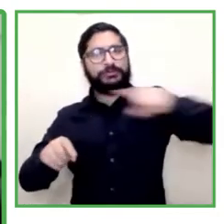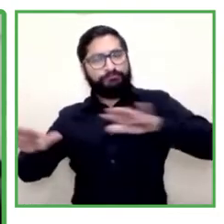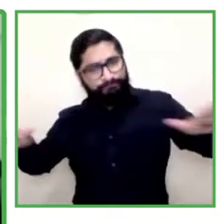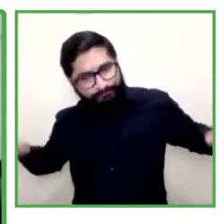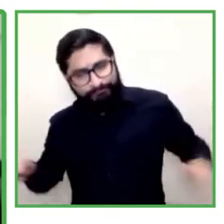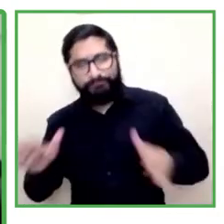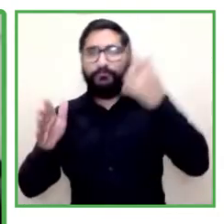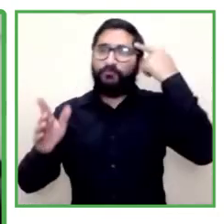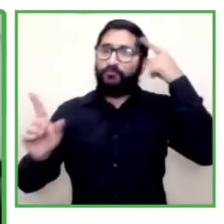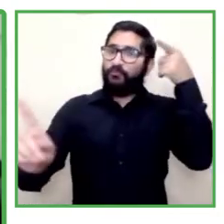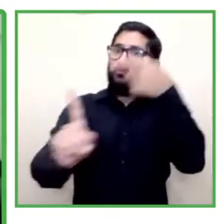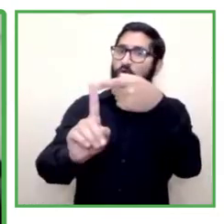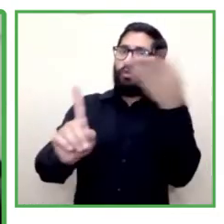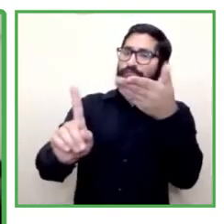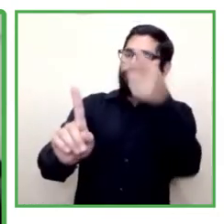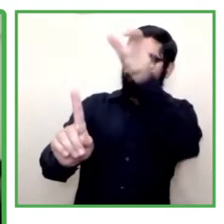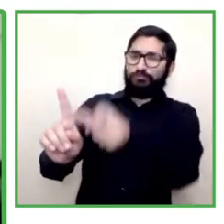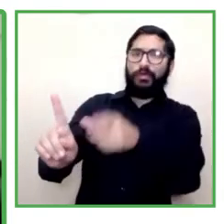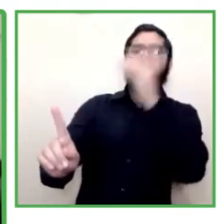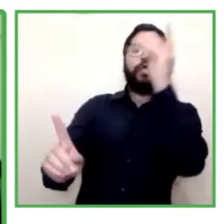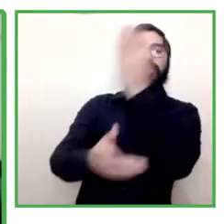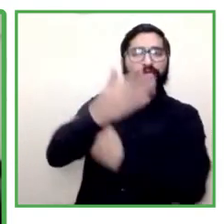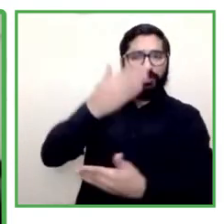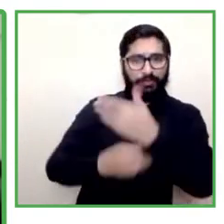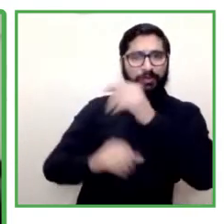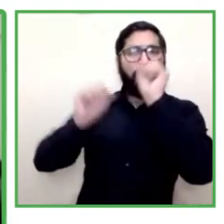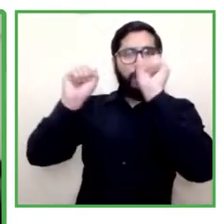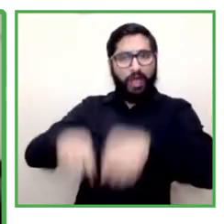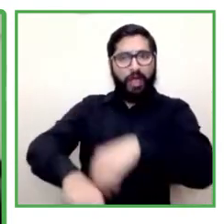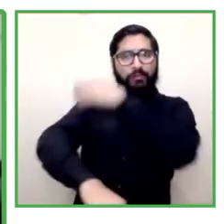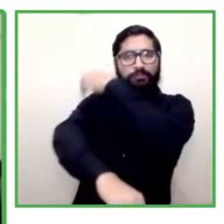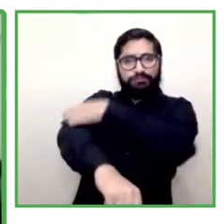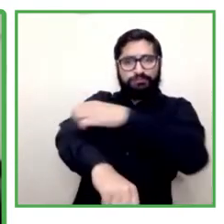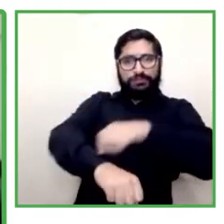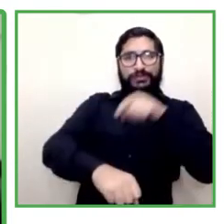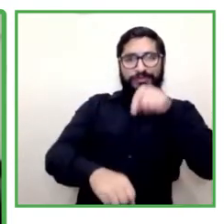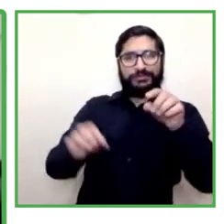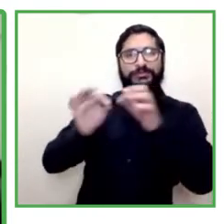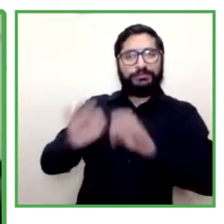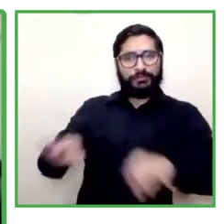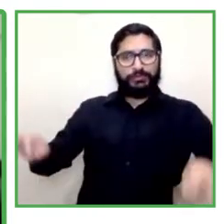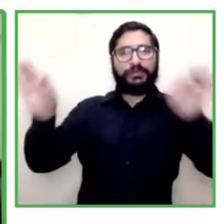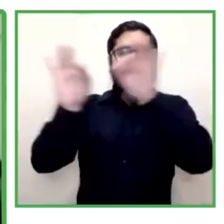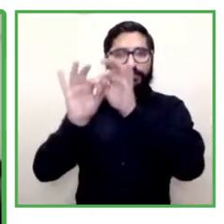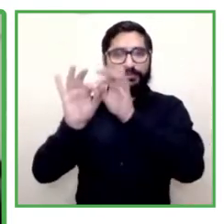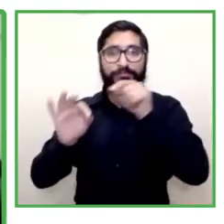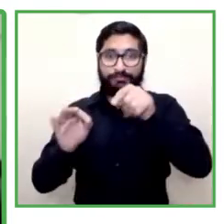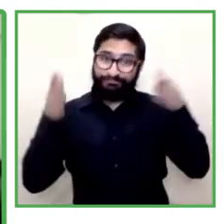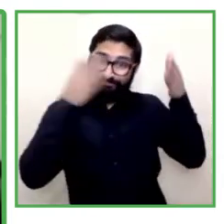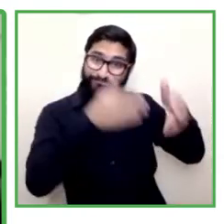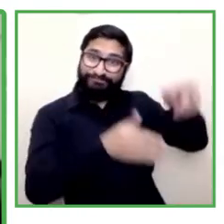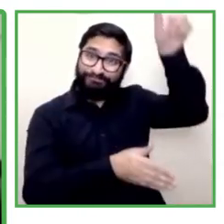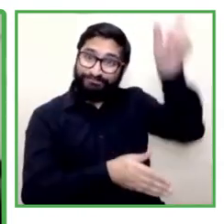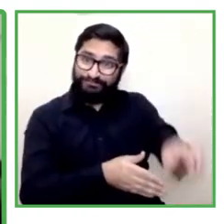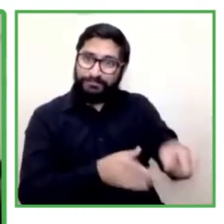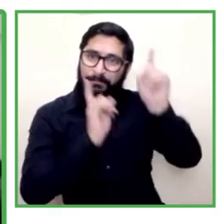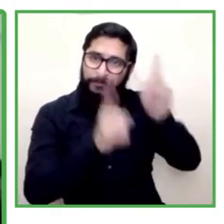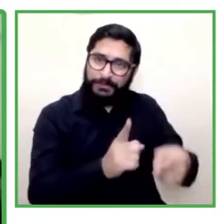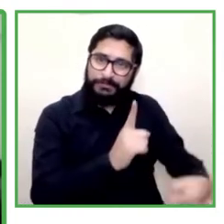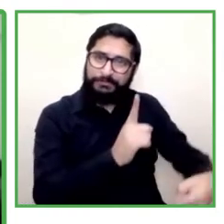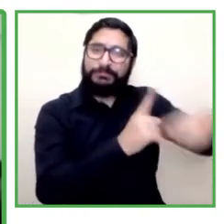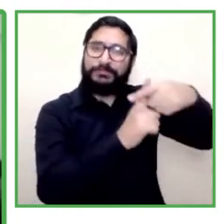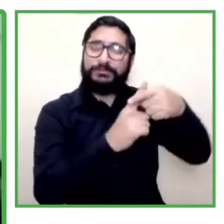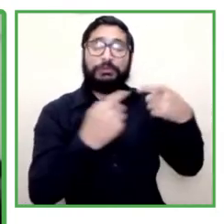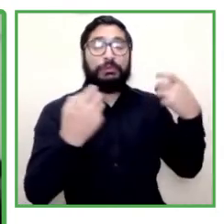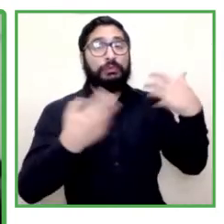just as all of the reports of the region have pointed out the most affected workers, those who have the least